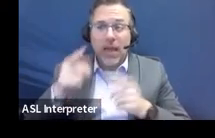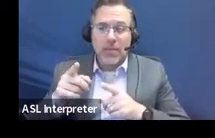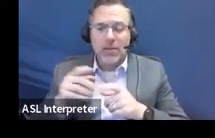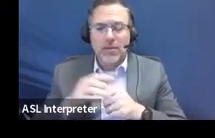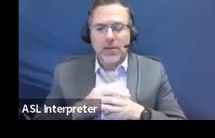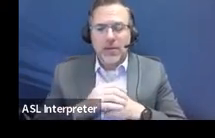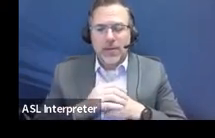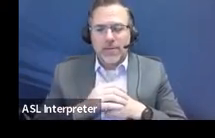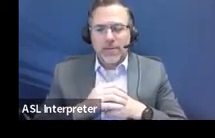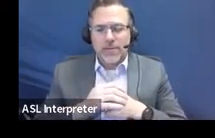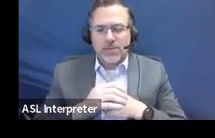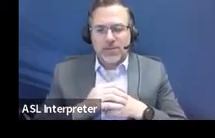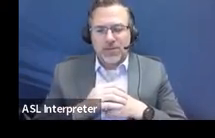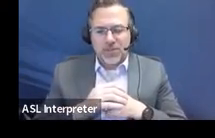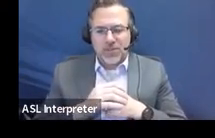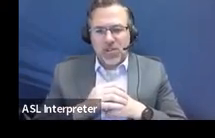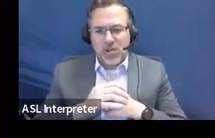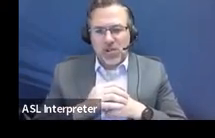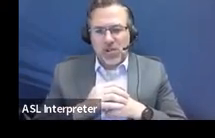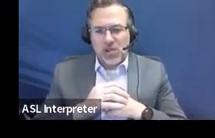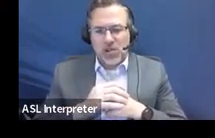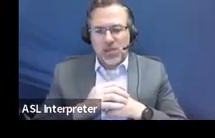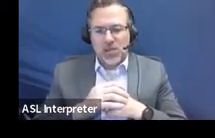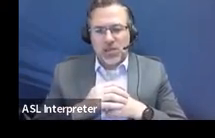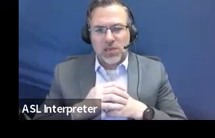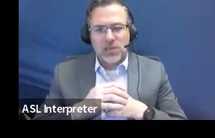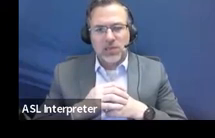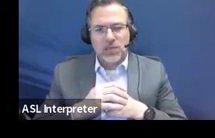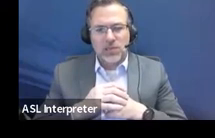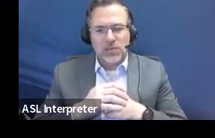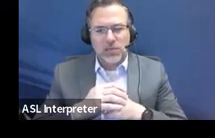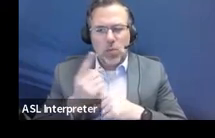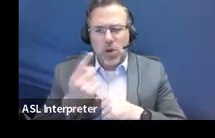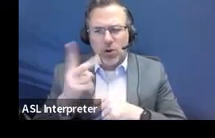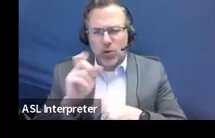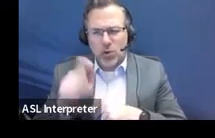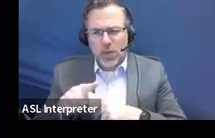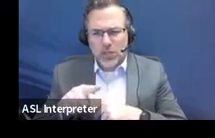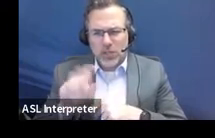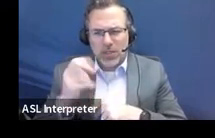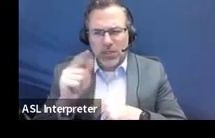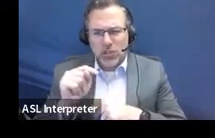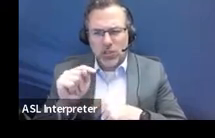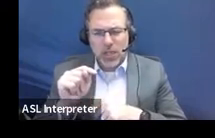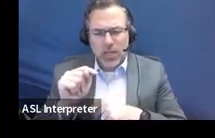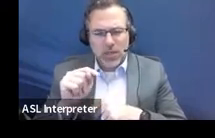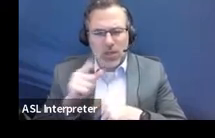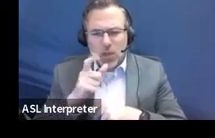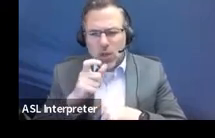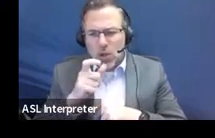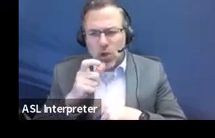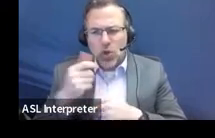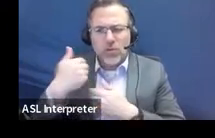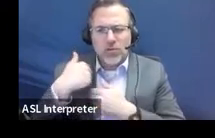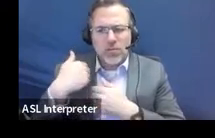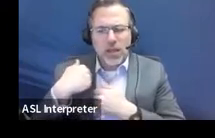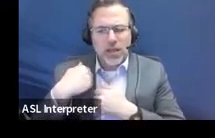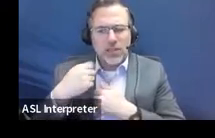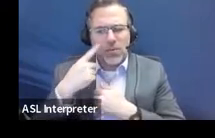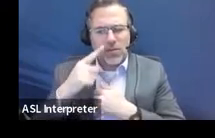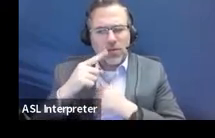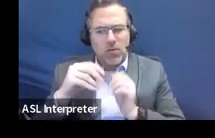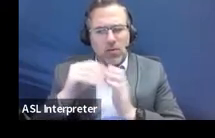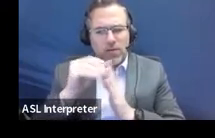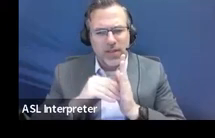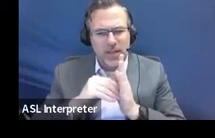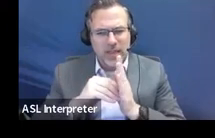there's a couple of questions. If you scroll up a little bit in the chat box, I think. Who is typically responsible for filling